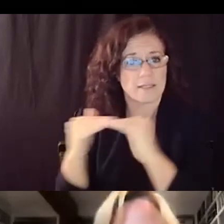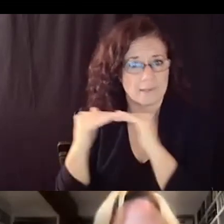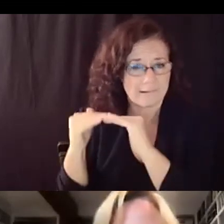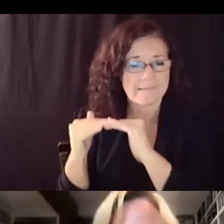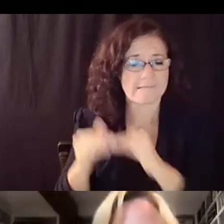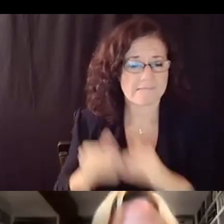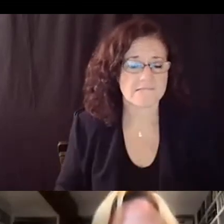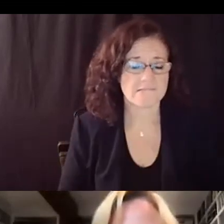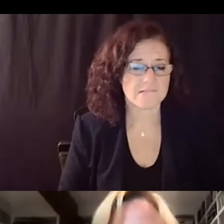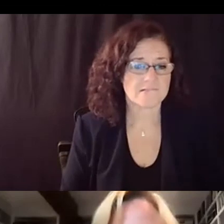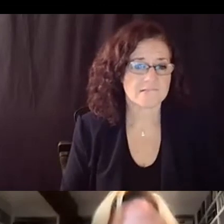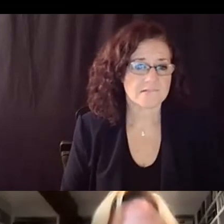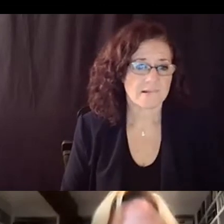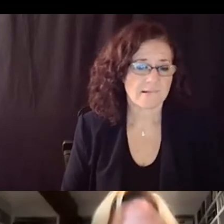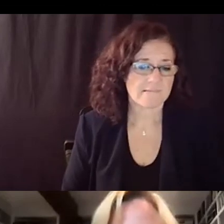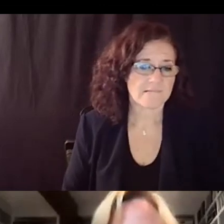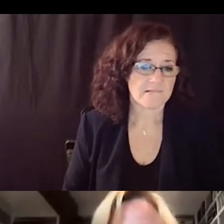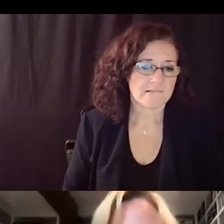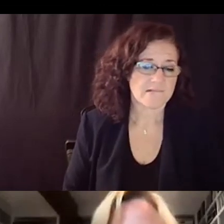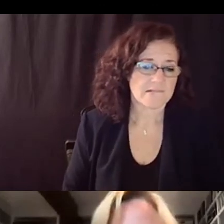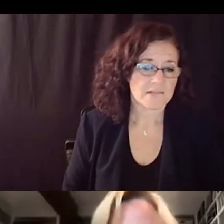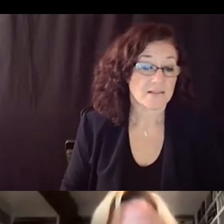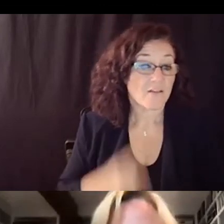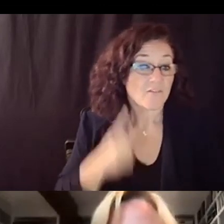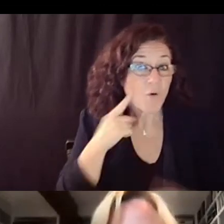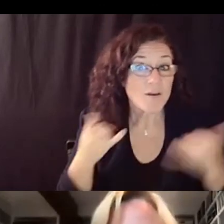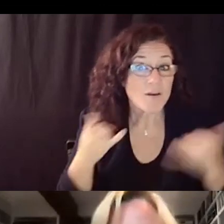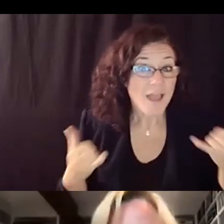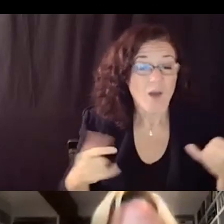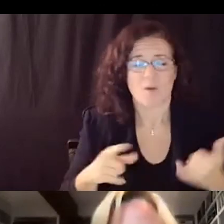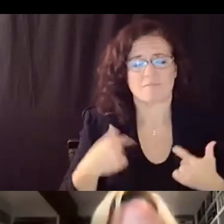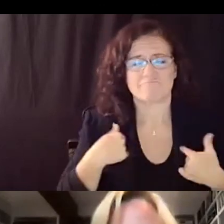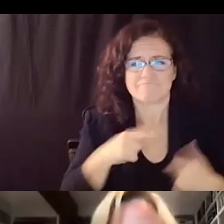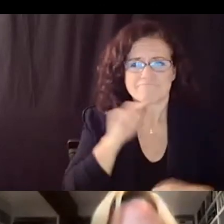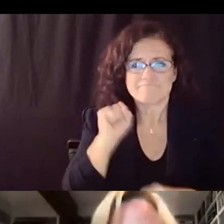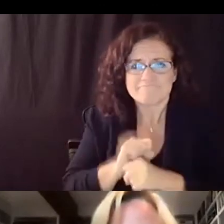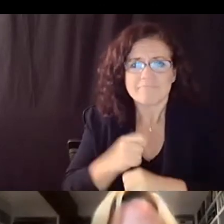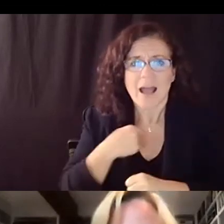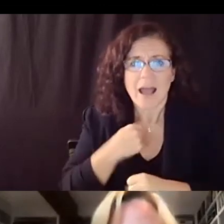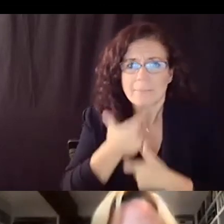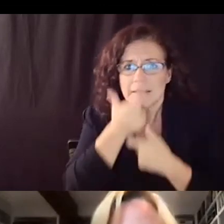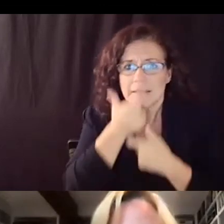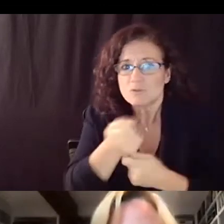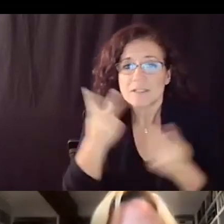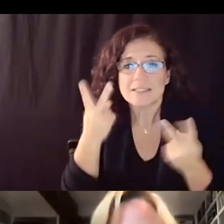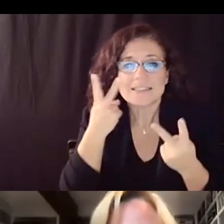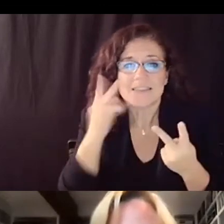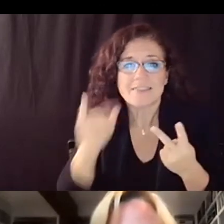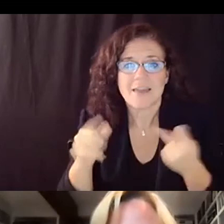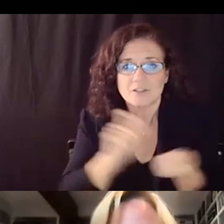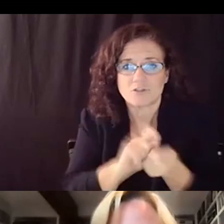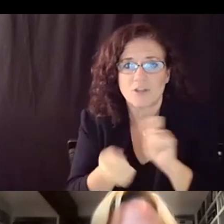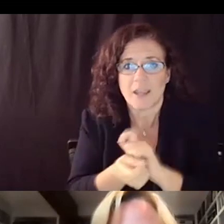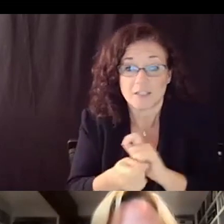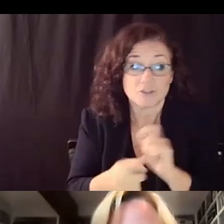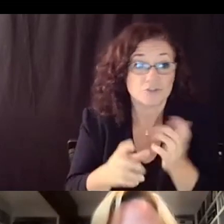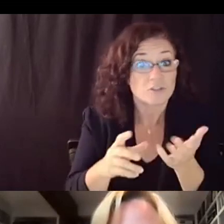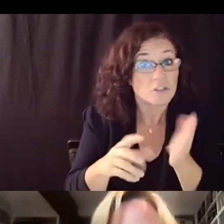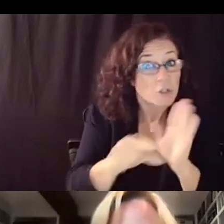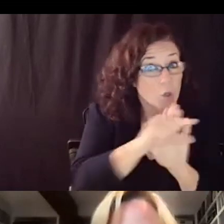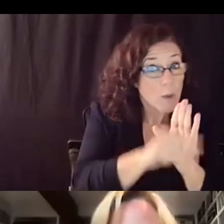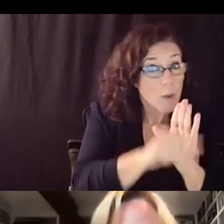this point i i really am very interested in what a change in grading will do for